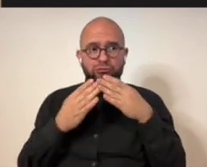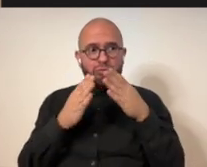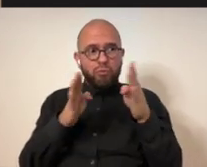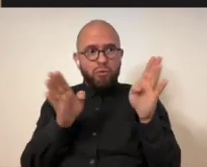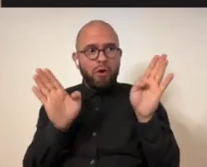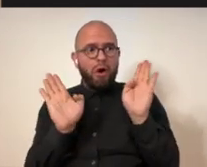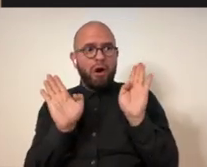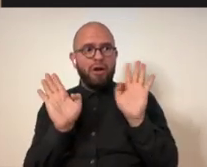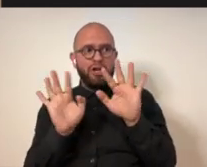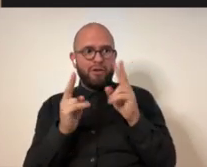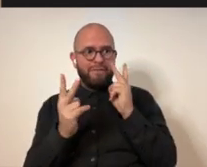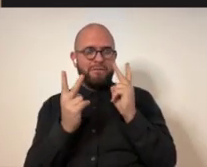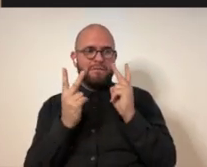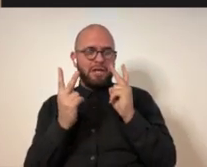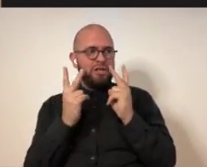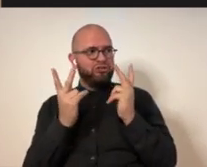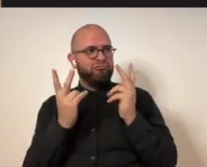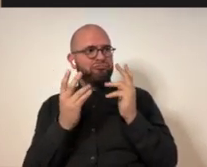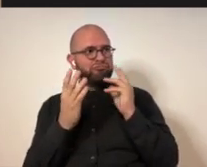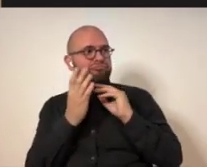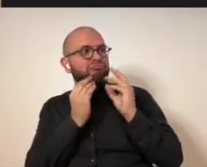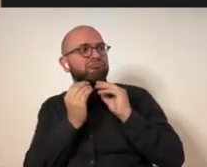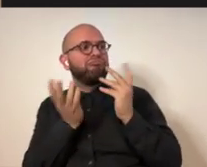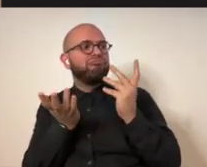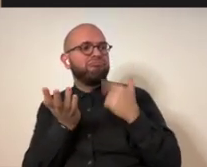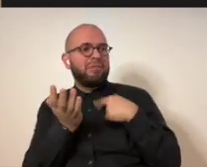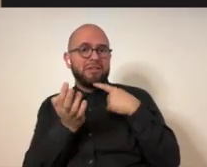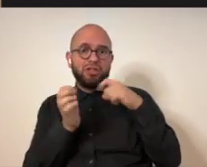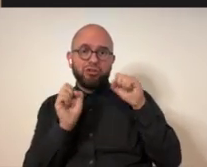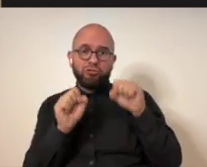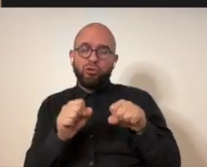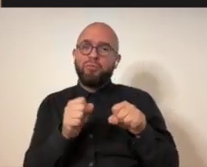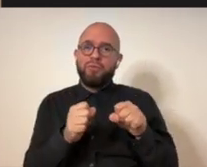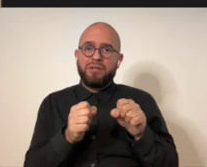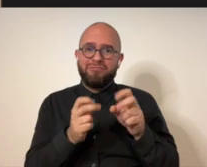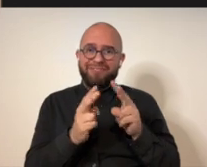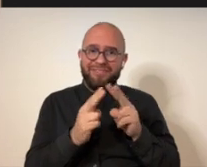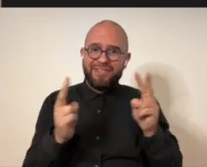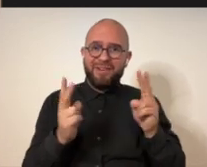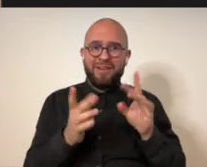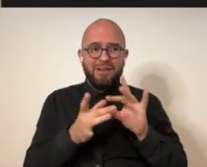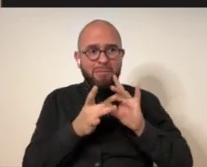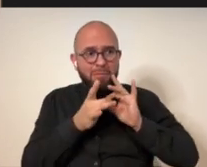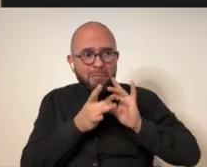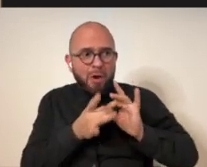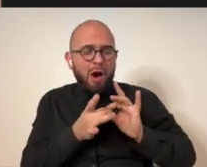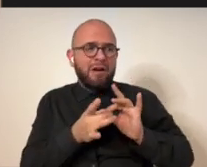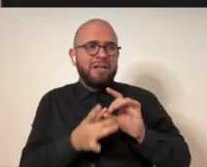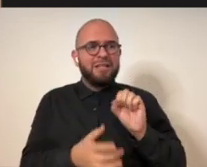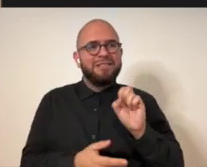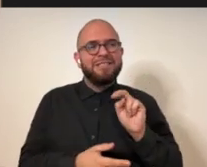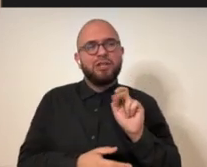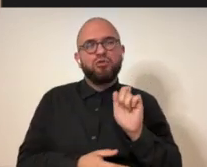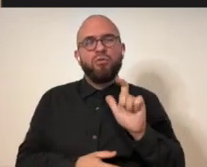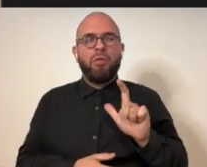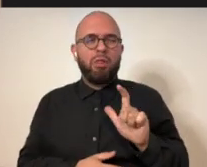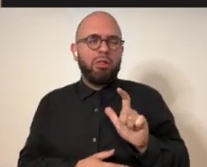if you, if you broaden your, your vision again, it can be a very